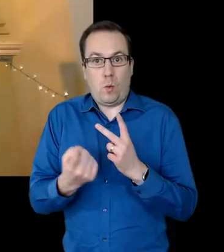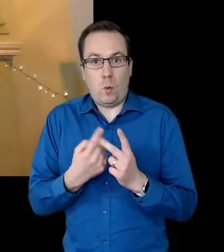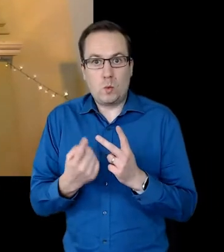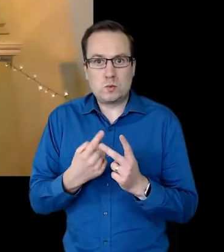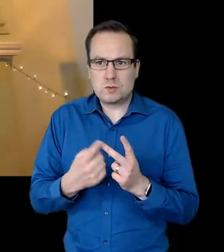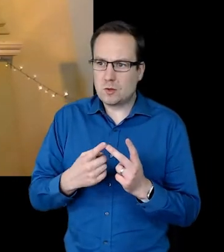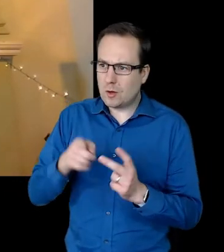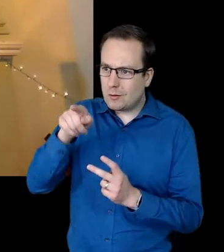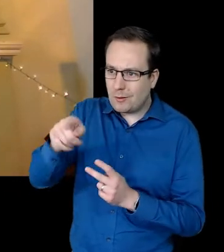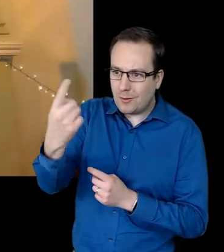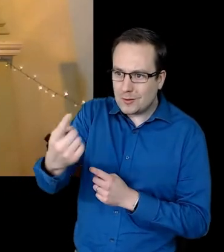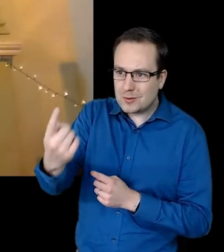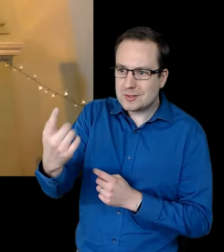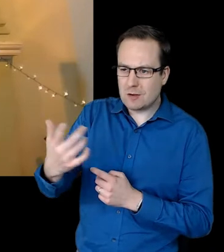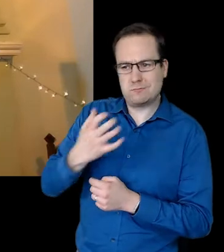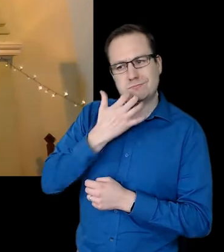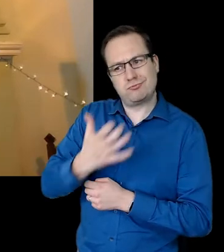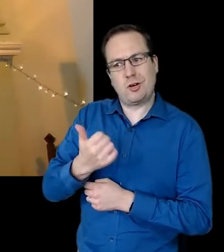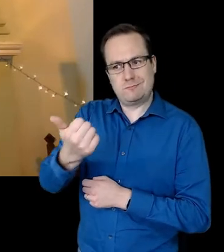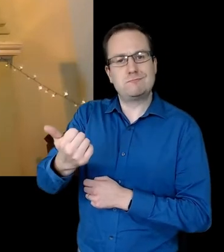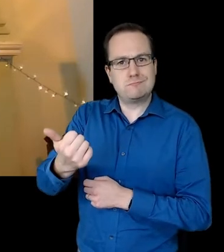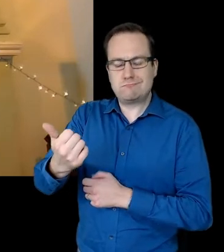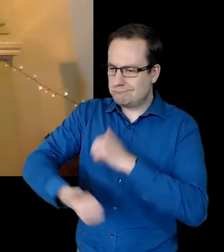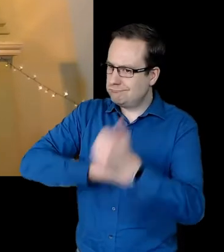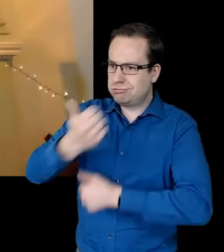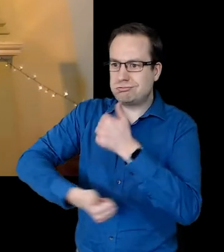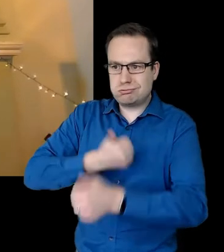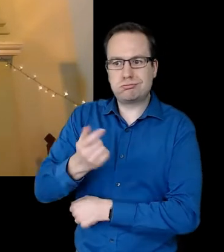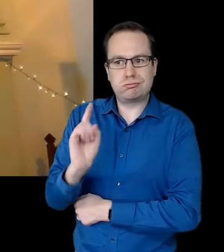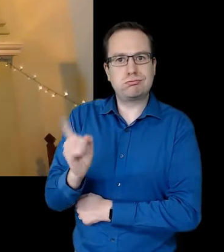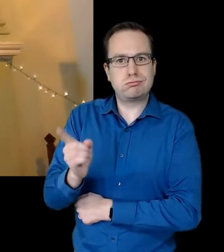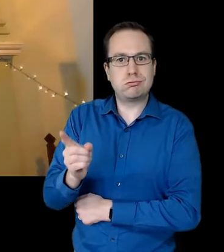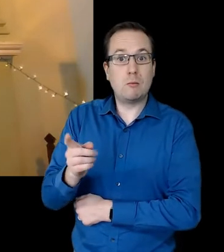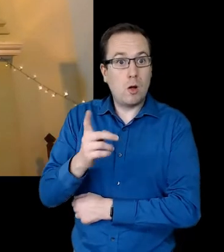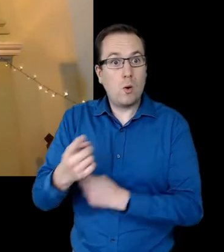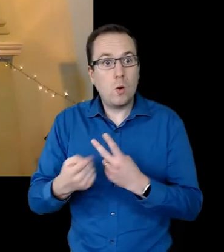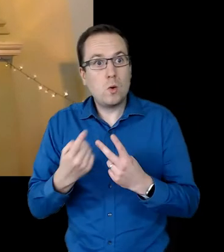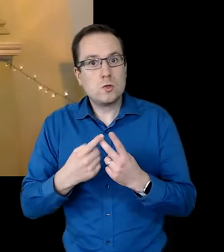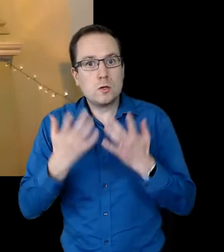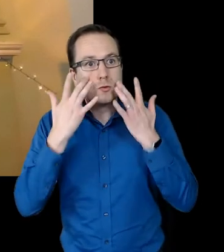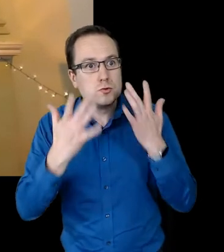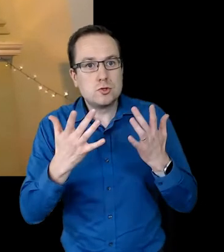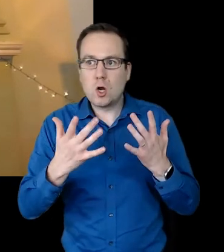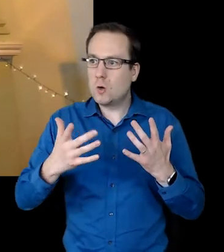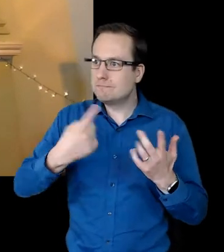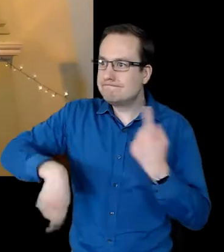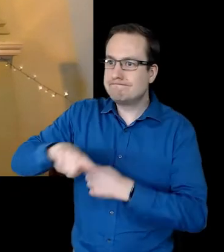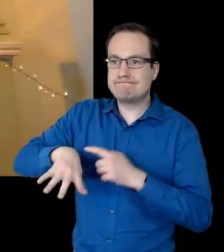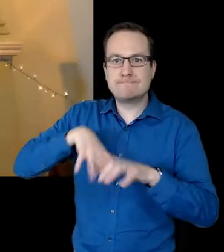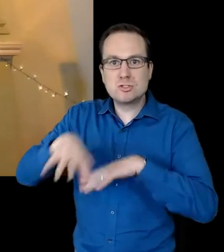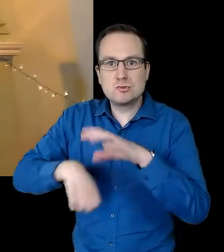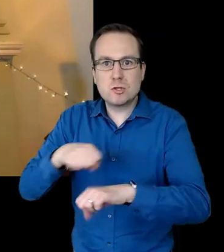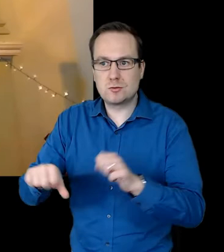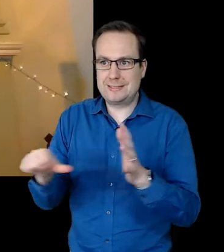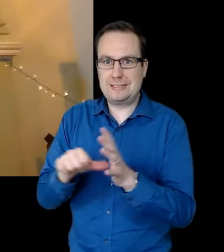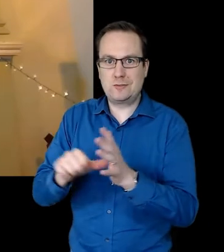also applauds people for their bravery and helps create awareness of the struggles and difficulties we experience.